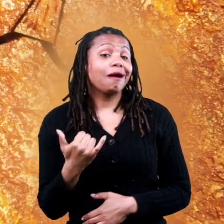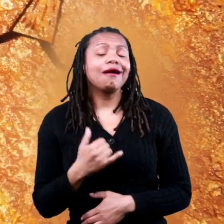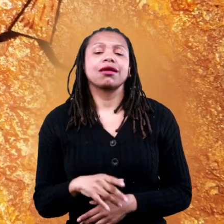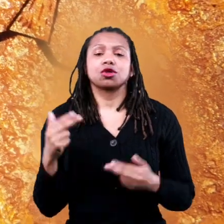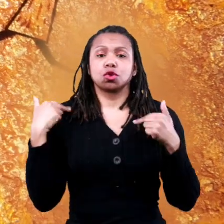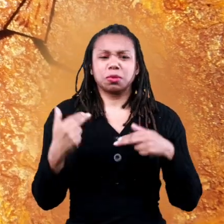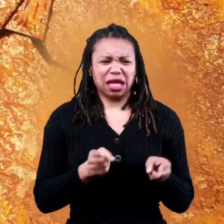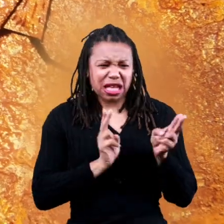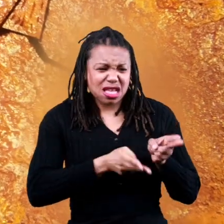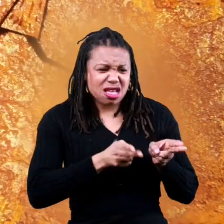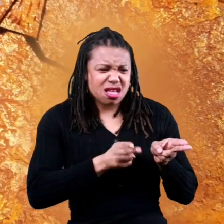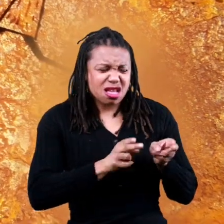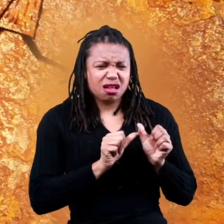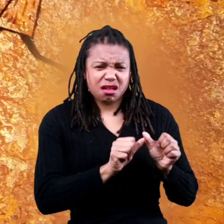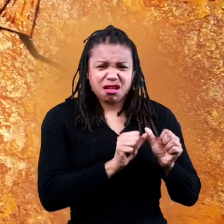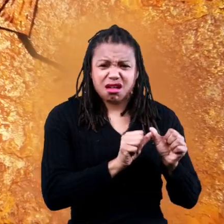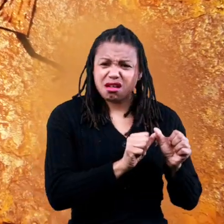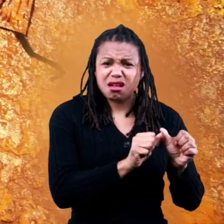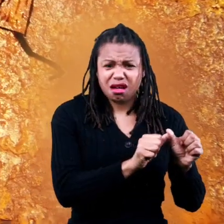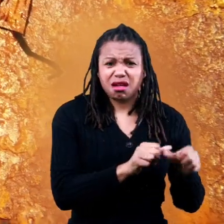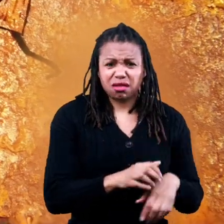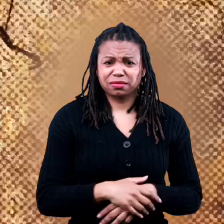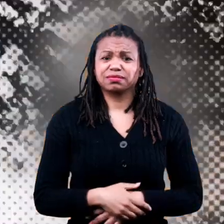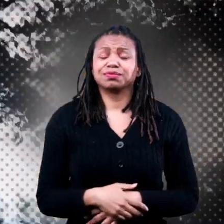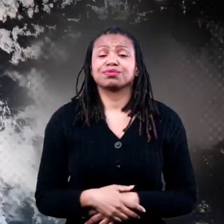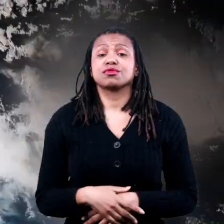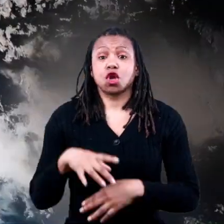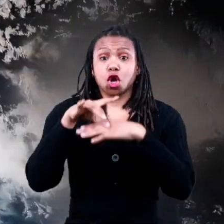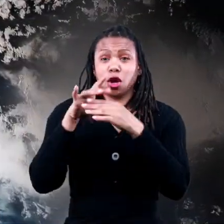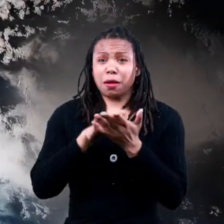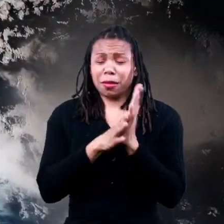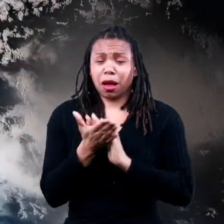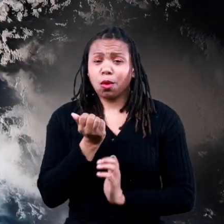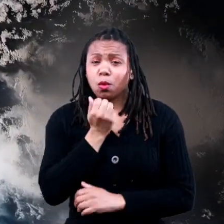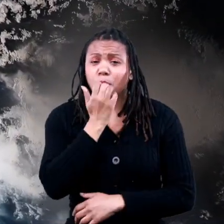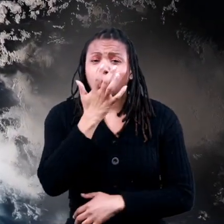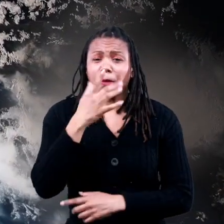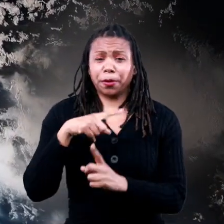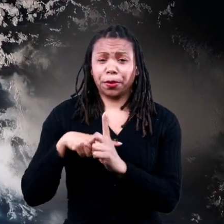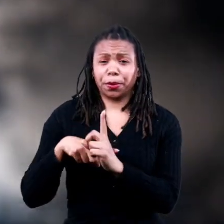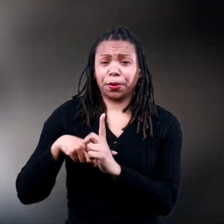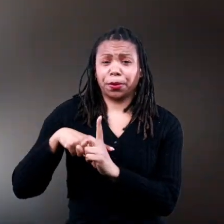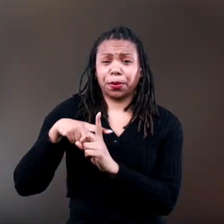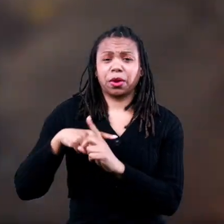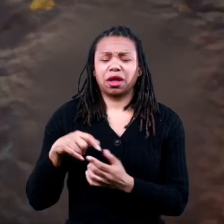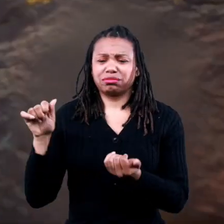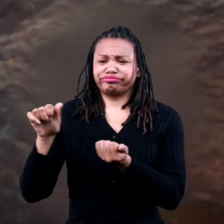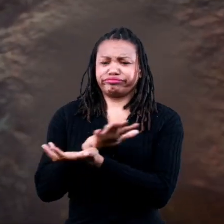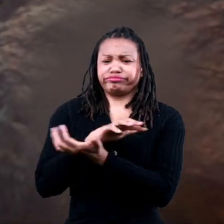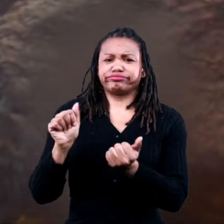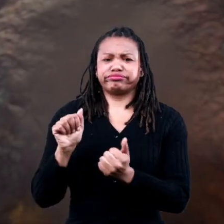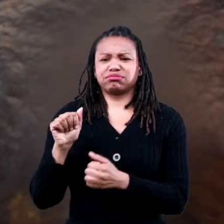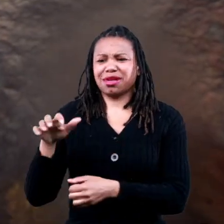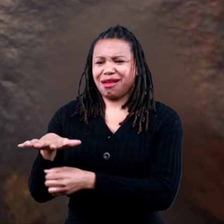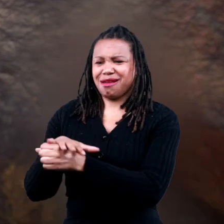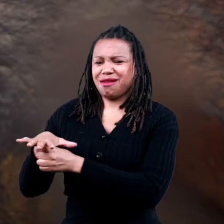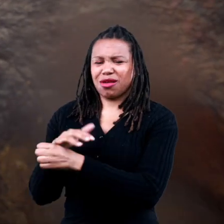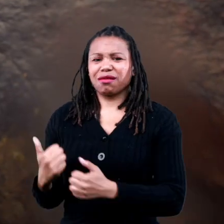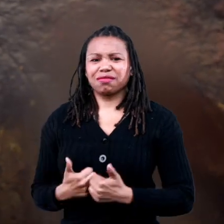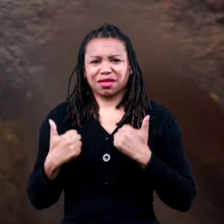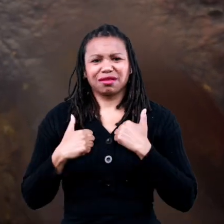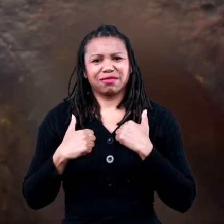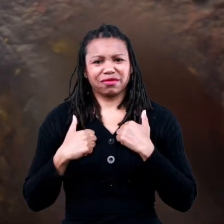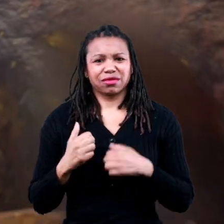think it was either because of humans over hunting mammoths or that when the earth began to warm it destroyed the